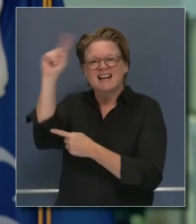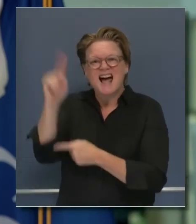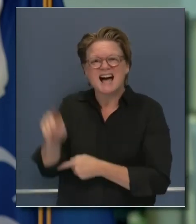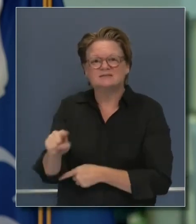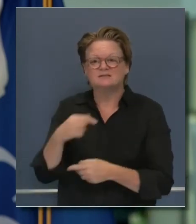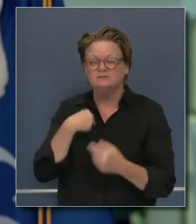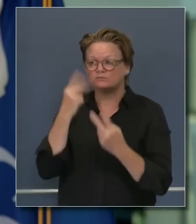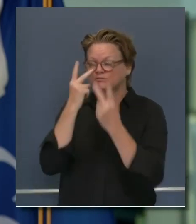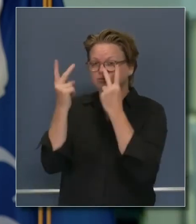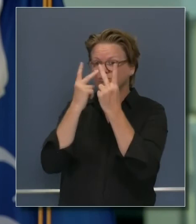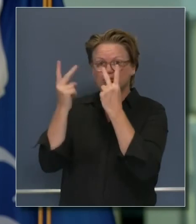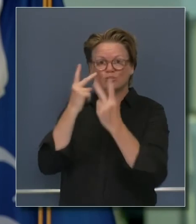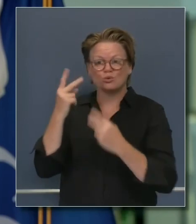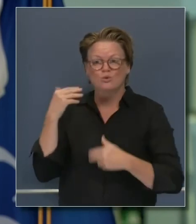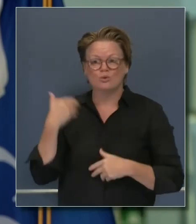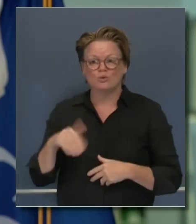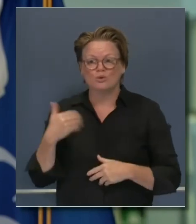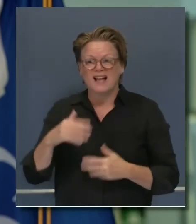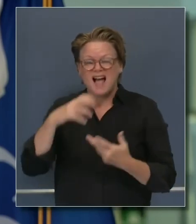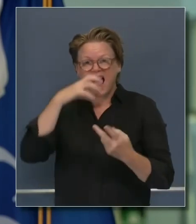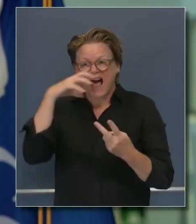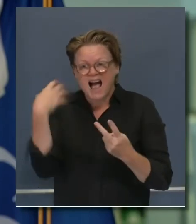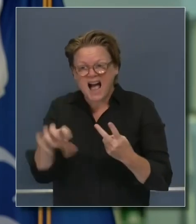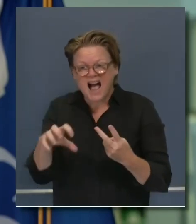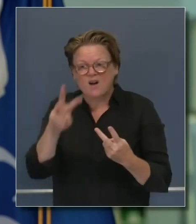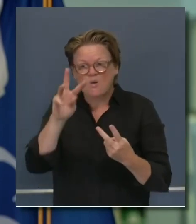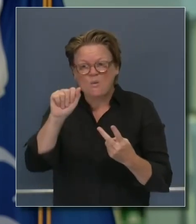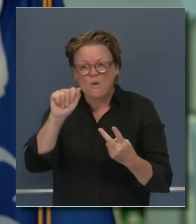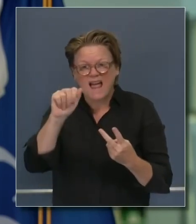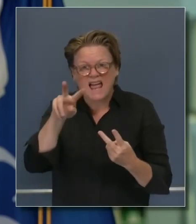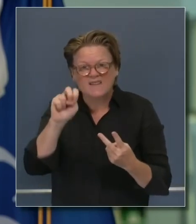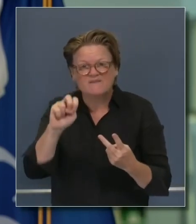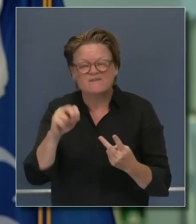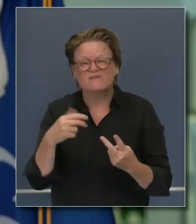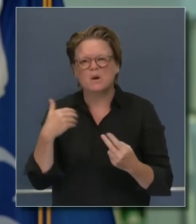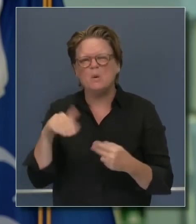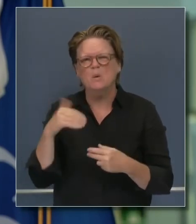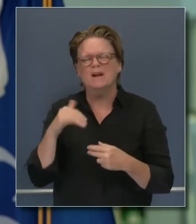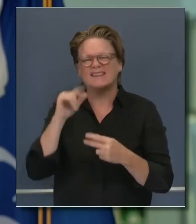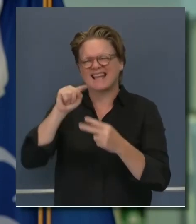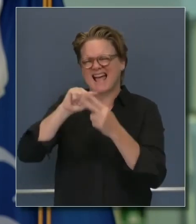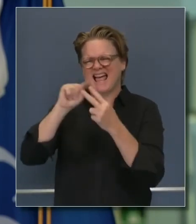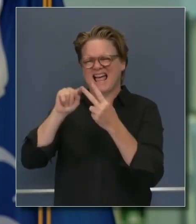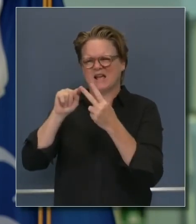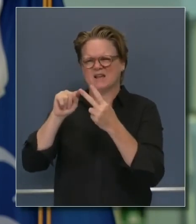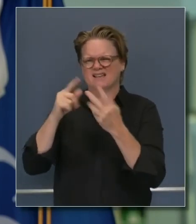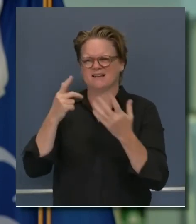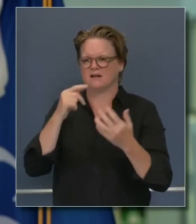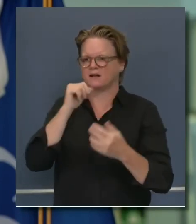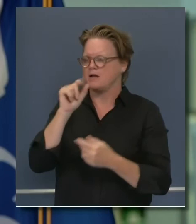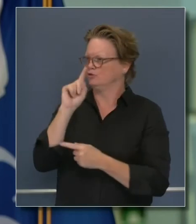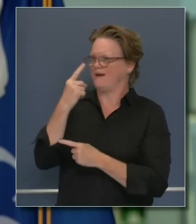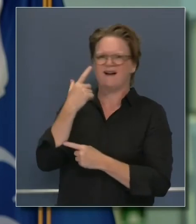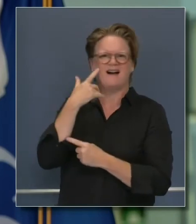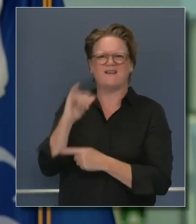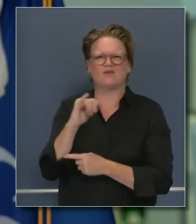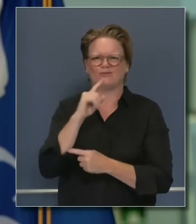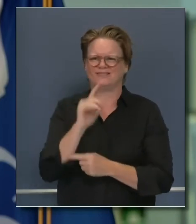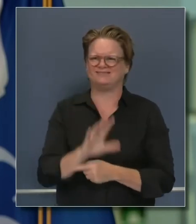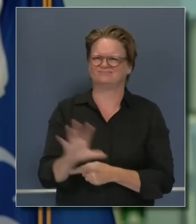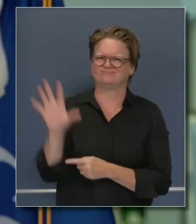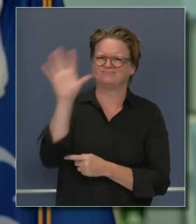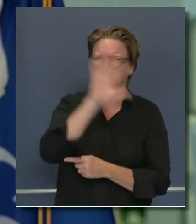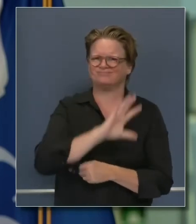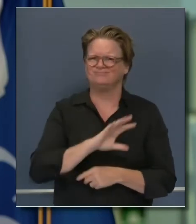weather, a heat dome on the west coast of the United States. What we do know is we had 130-degree weather here in the state of